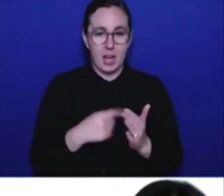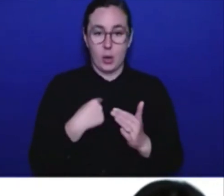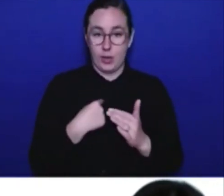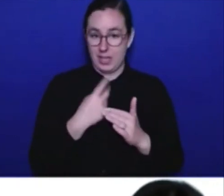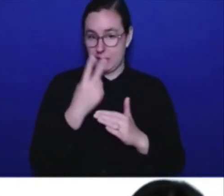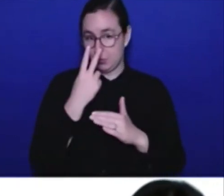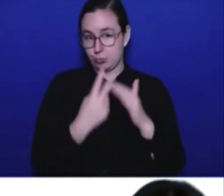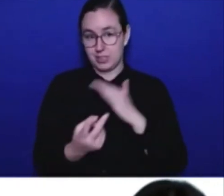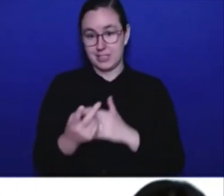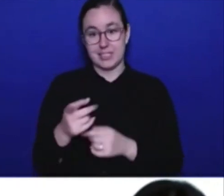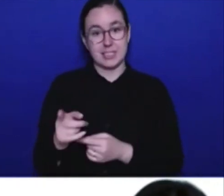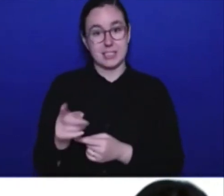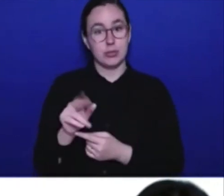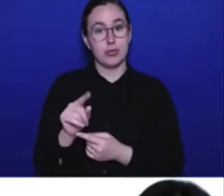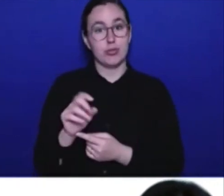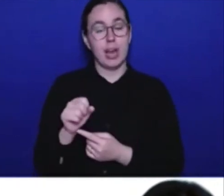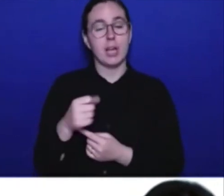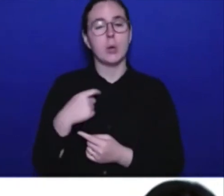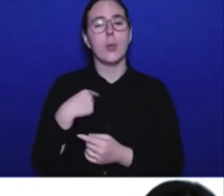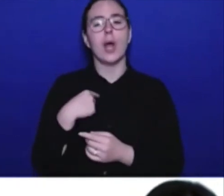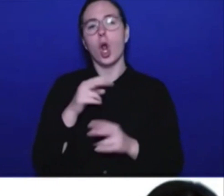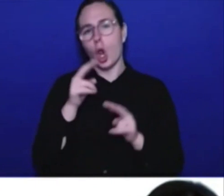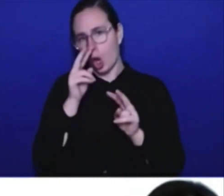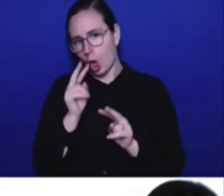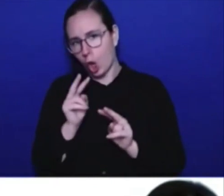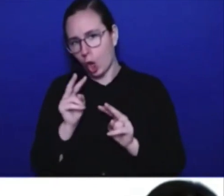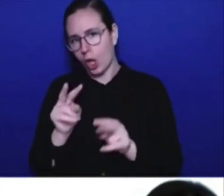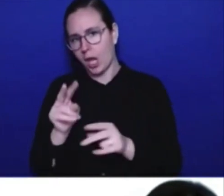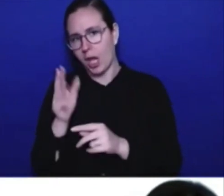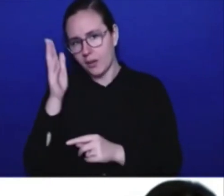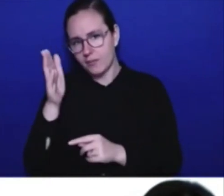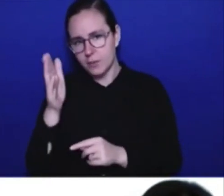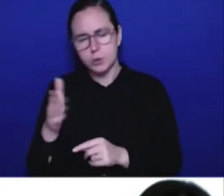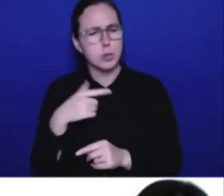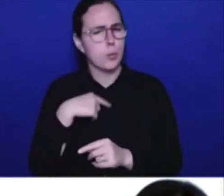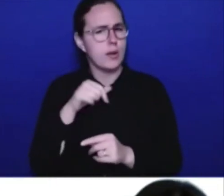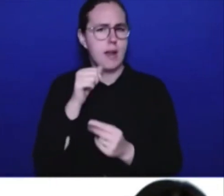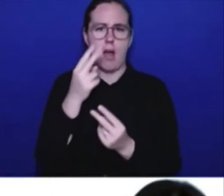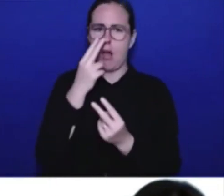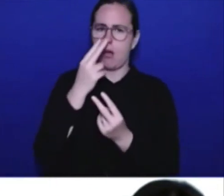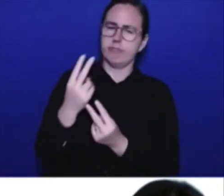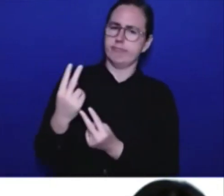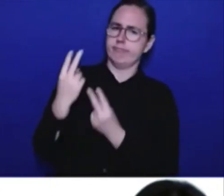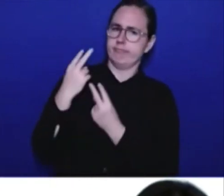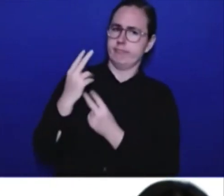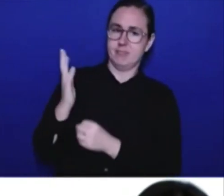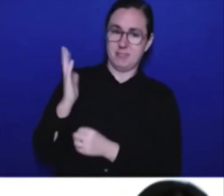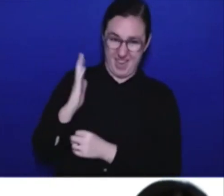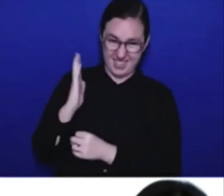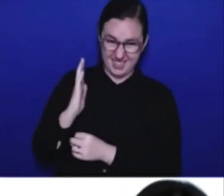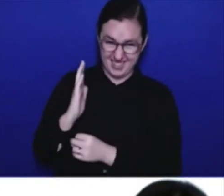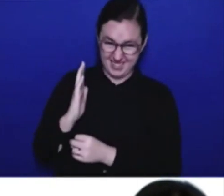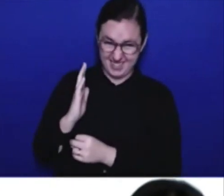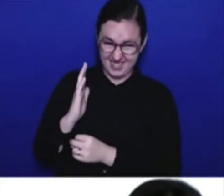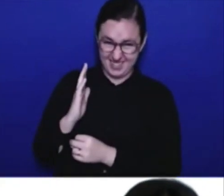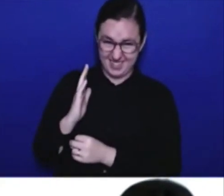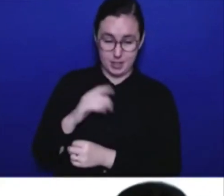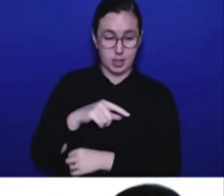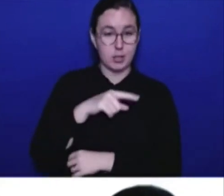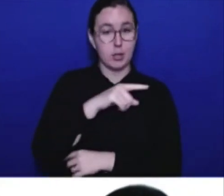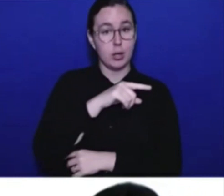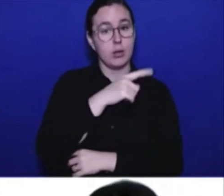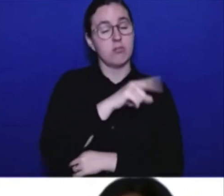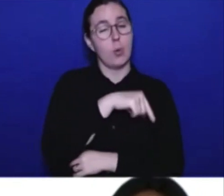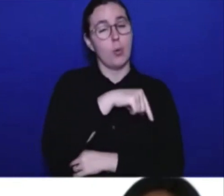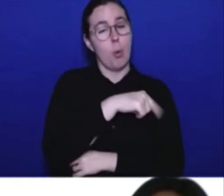And what we've seen in Q1 and Q2 of this year is reflected in our financials. And when you read the many thousands of pages in our filing,